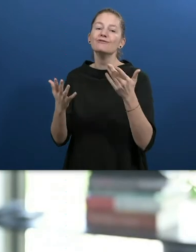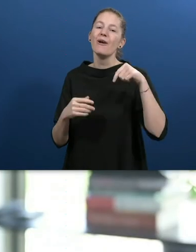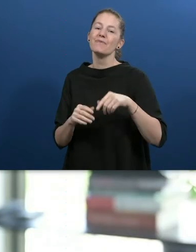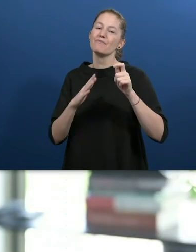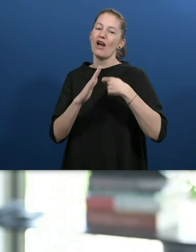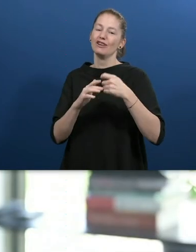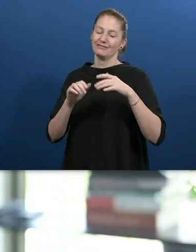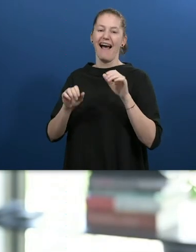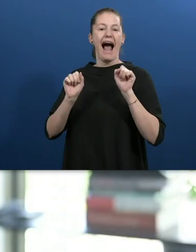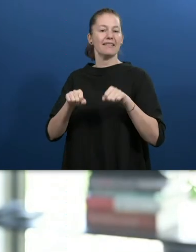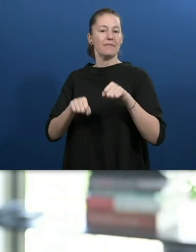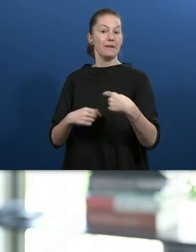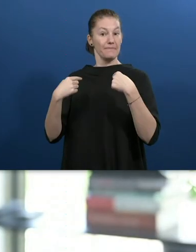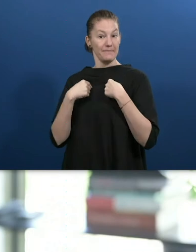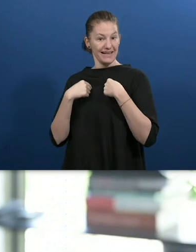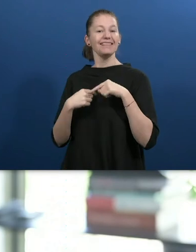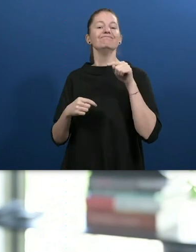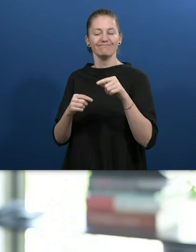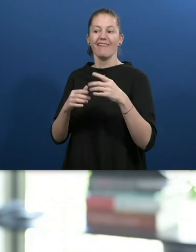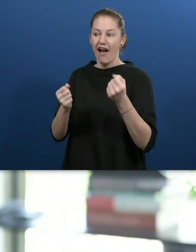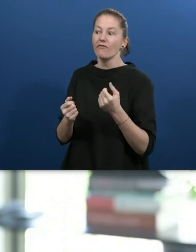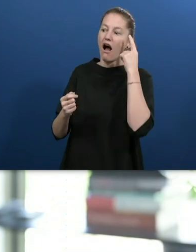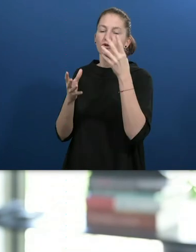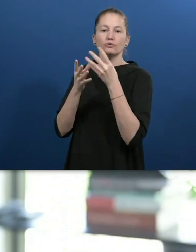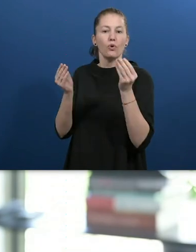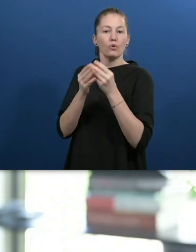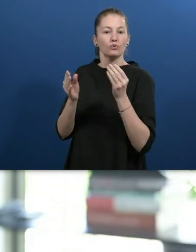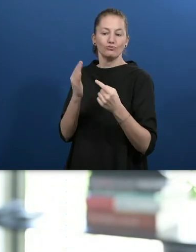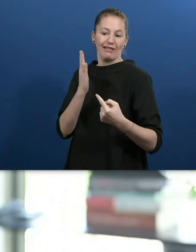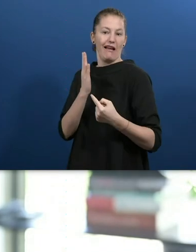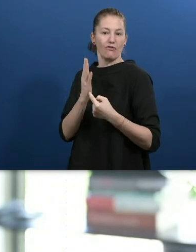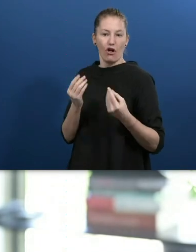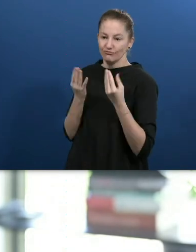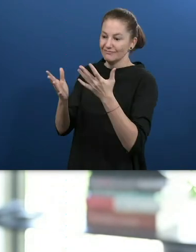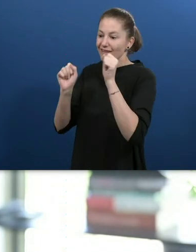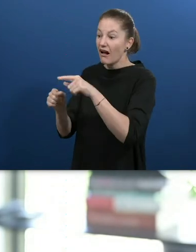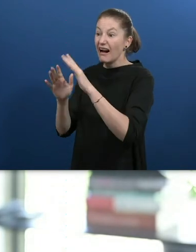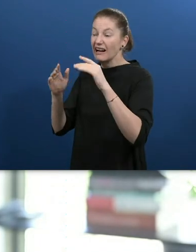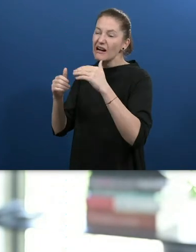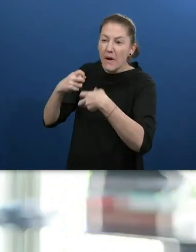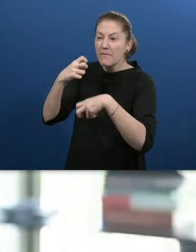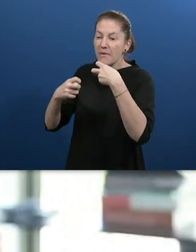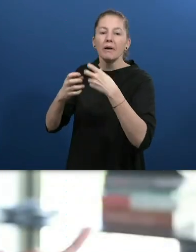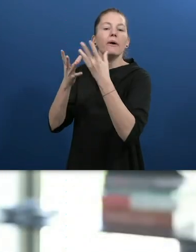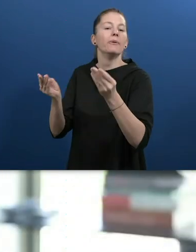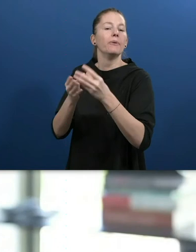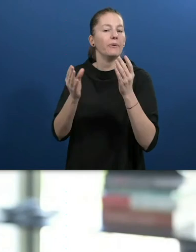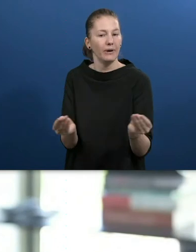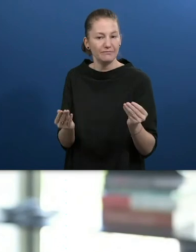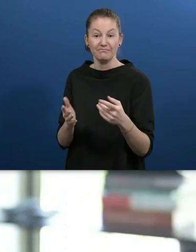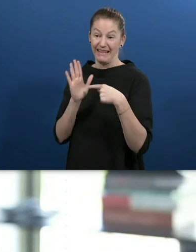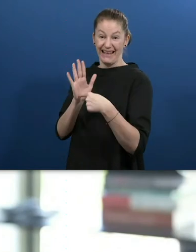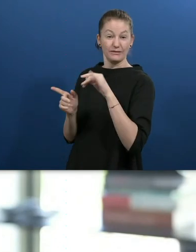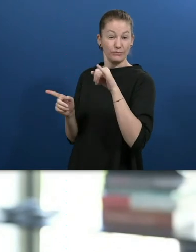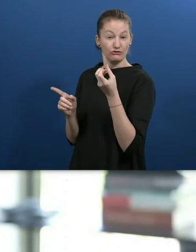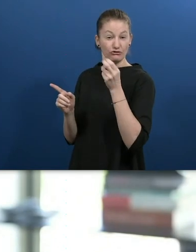living in Kenya. Enable.me has come up with a tech solution to solve these challenges. In John's case,